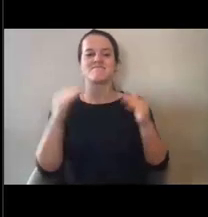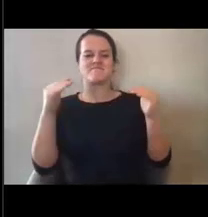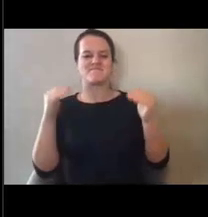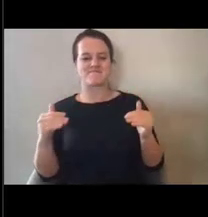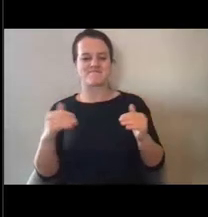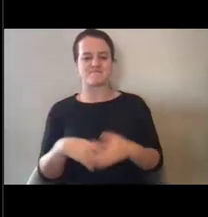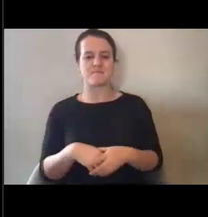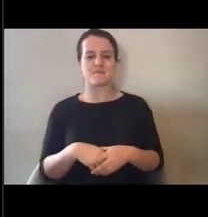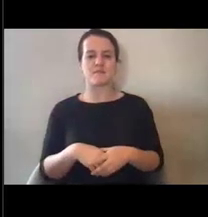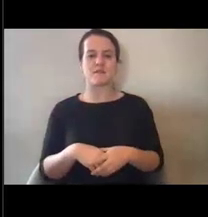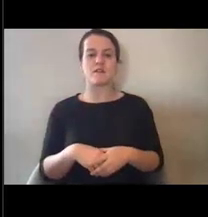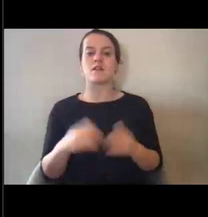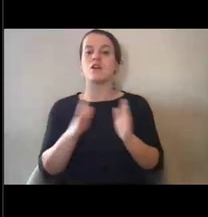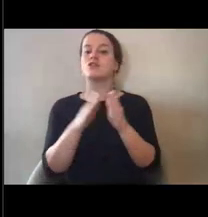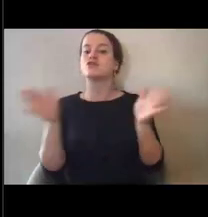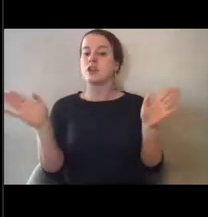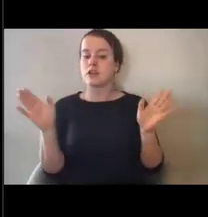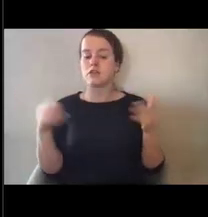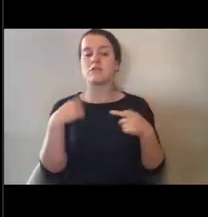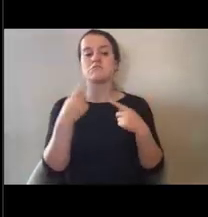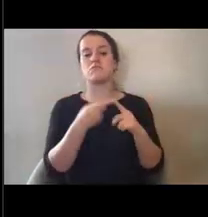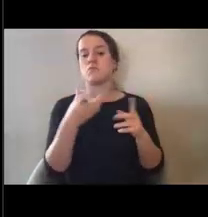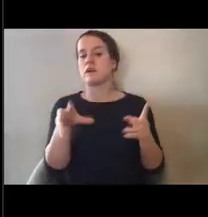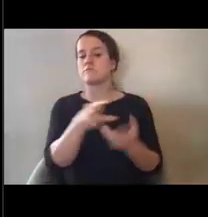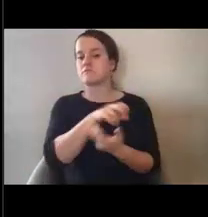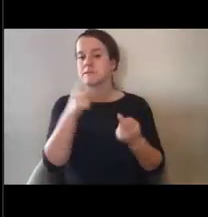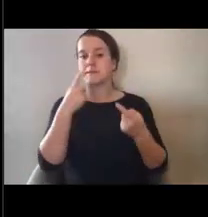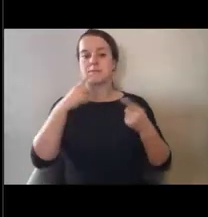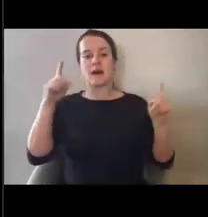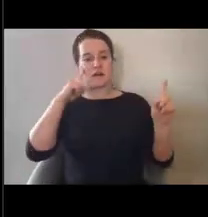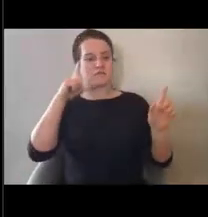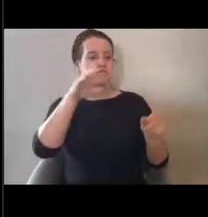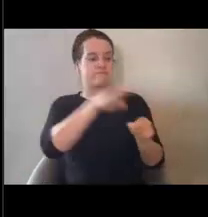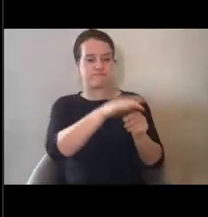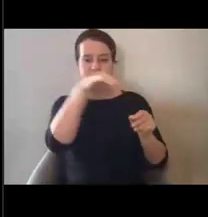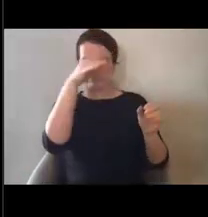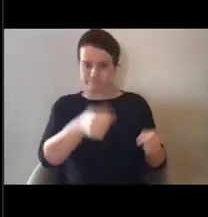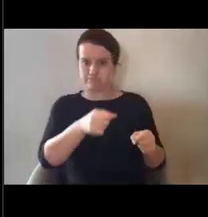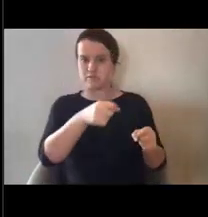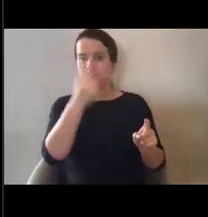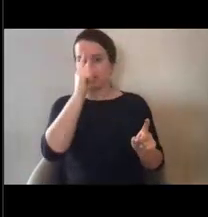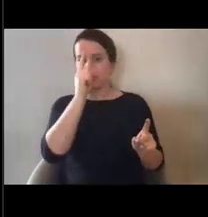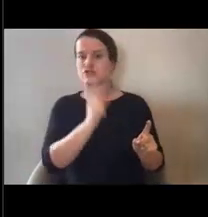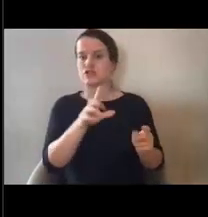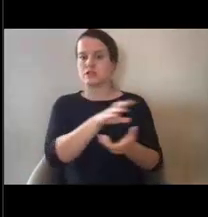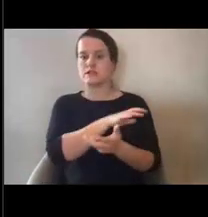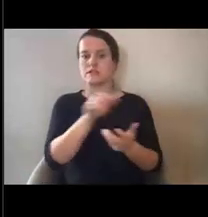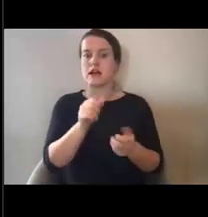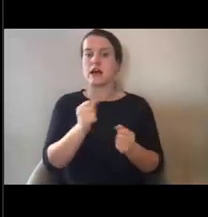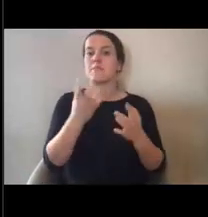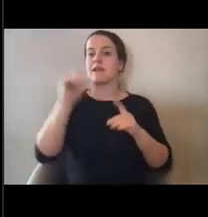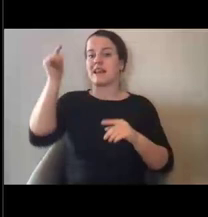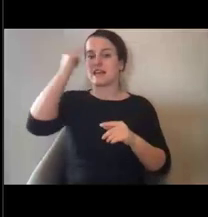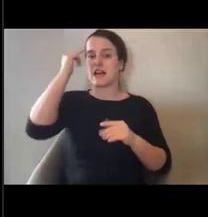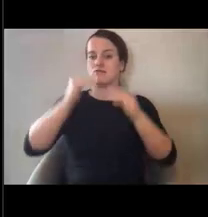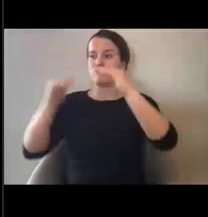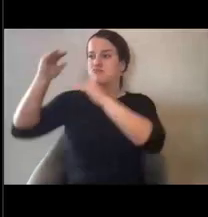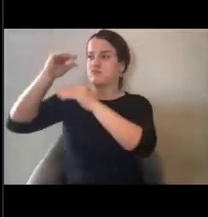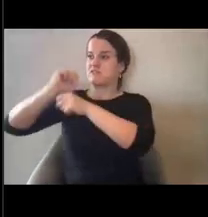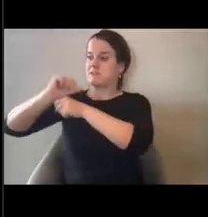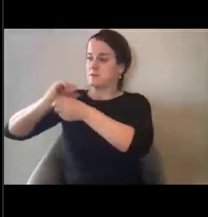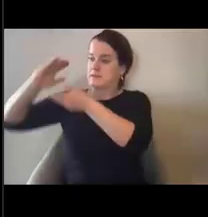So generally, once a disaster is declared, multiple layers of government work in partnership to administer our program.